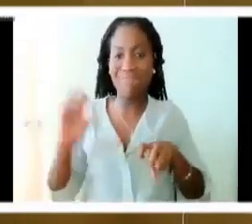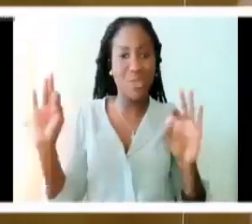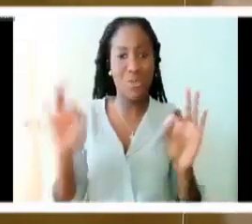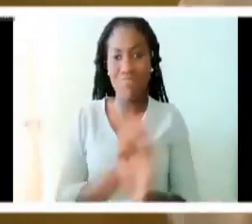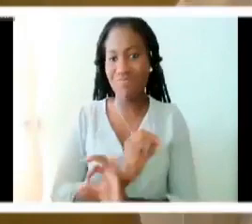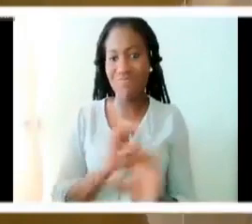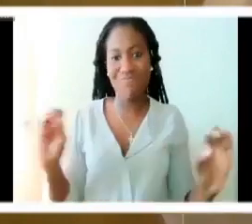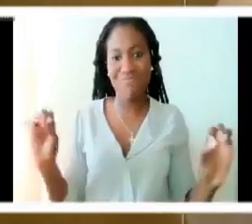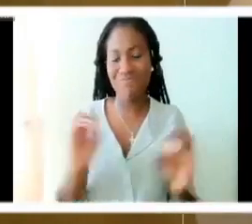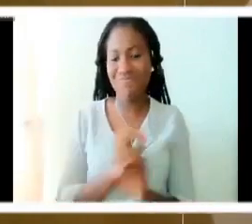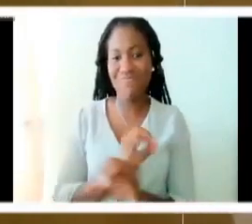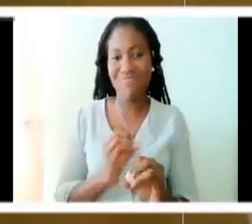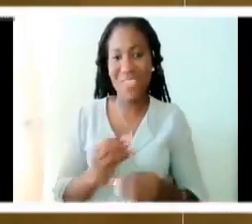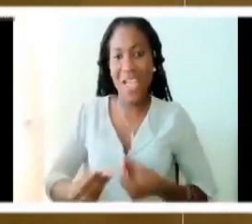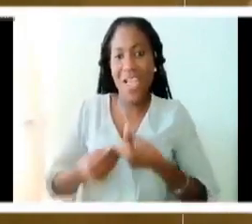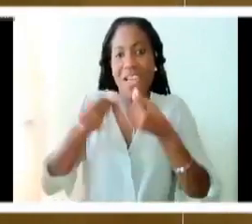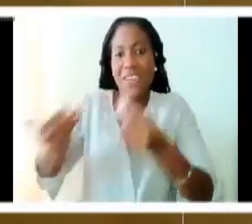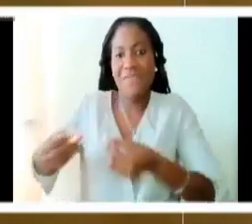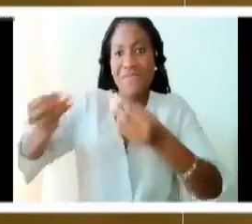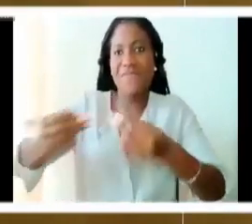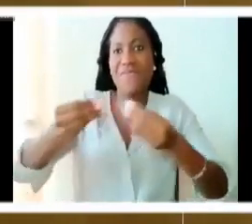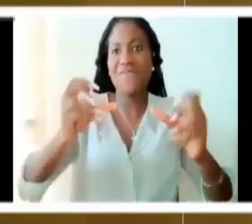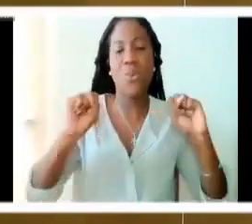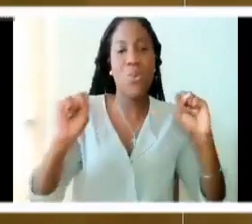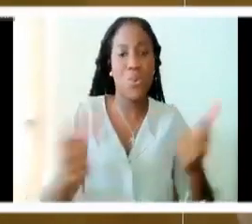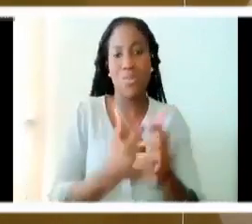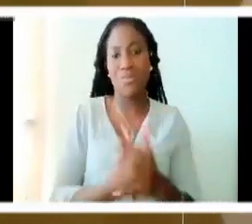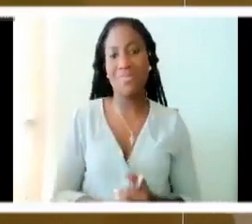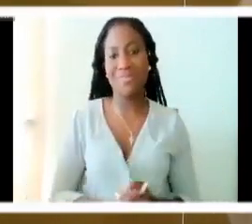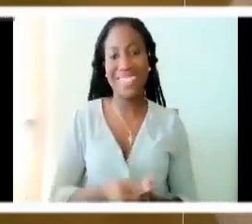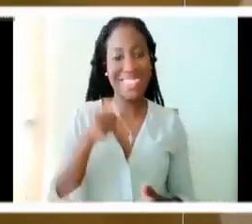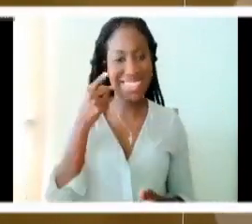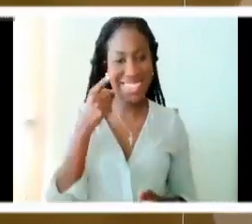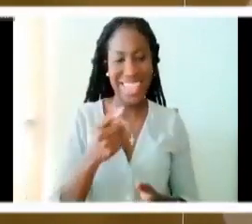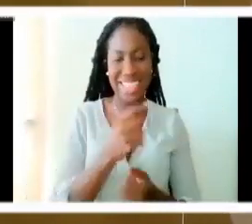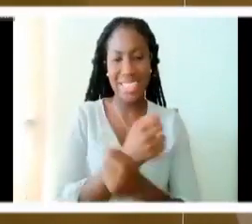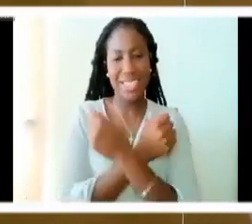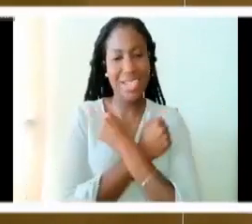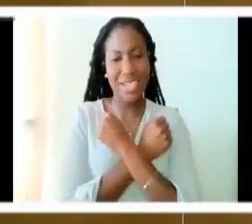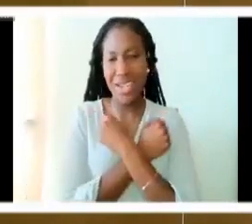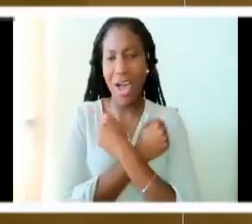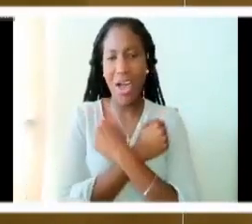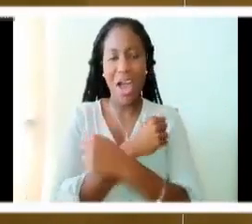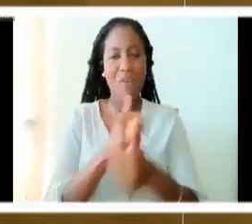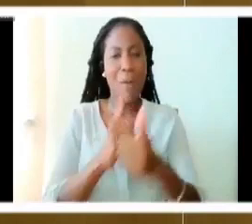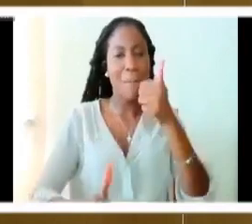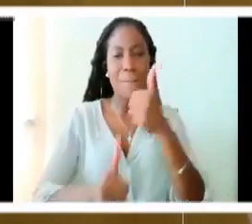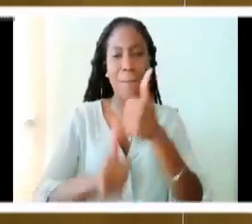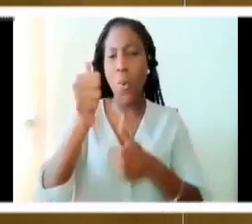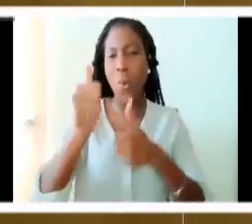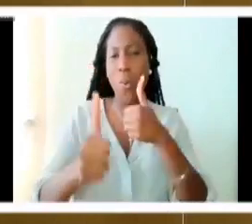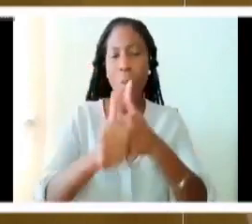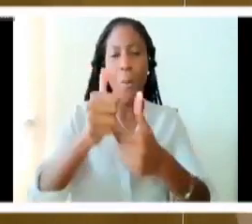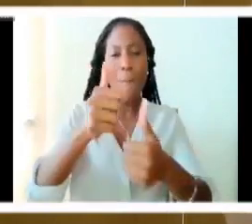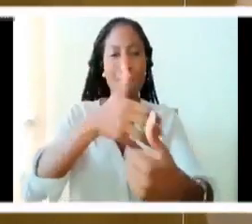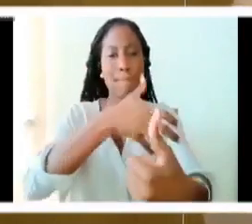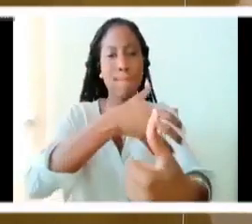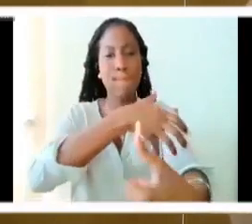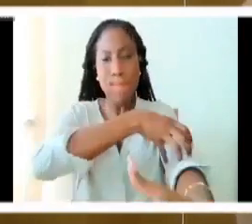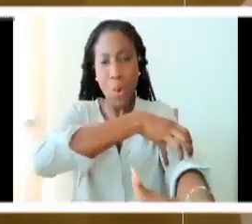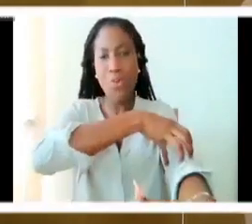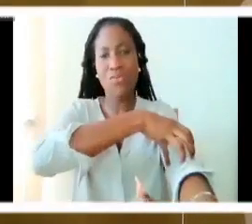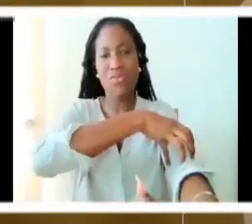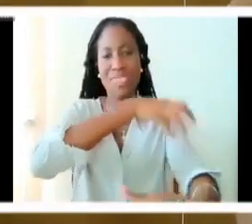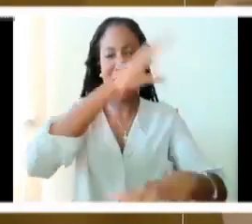this dynamism is a force of love that is more powerful than any nuclear reaction that could ever happen on earth.